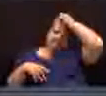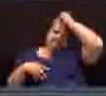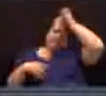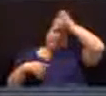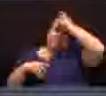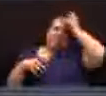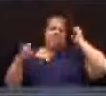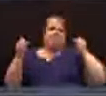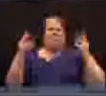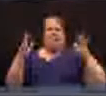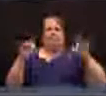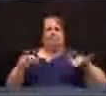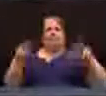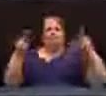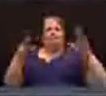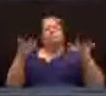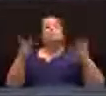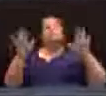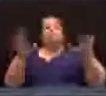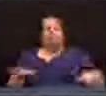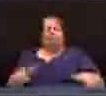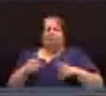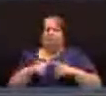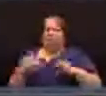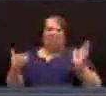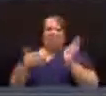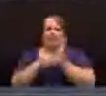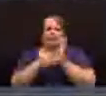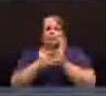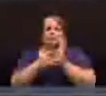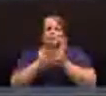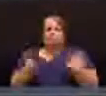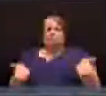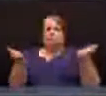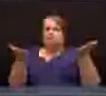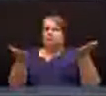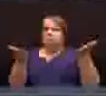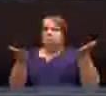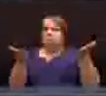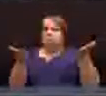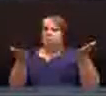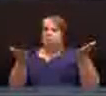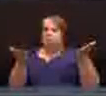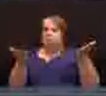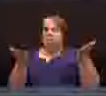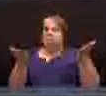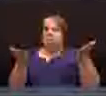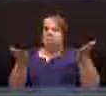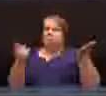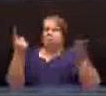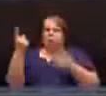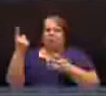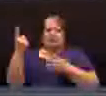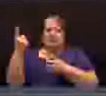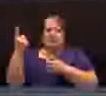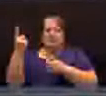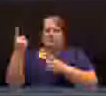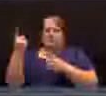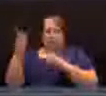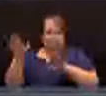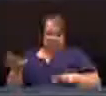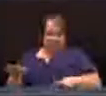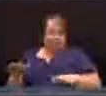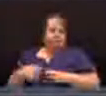You may be seated. All those opposed, please rise. And you